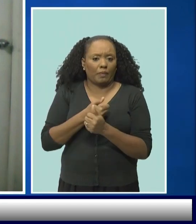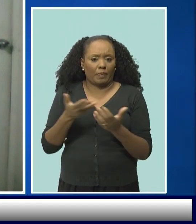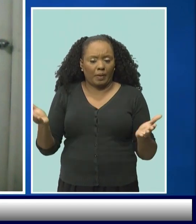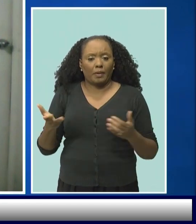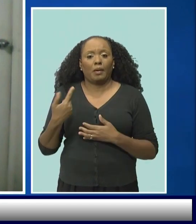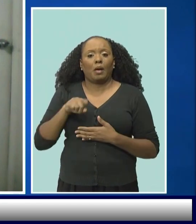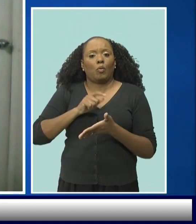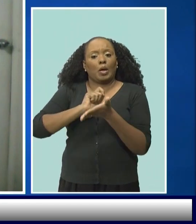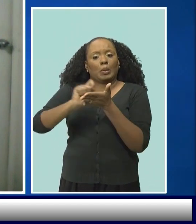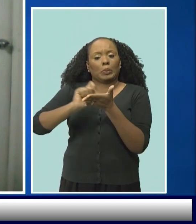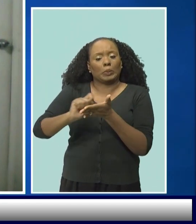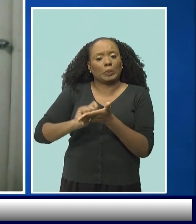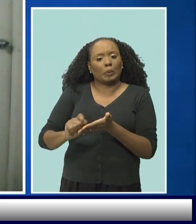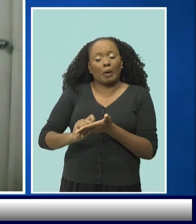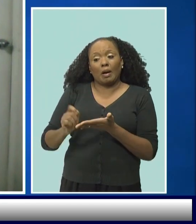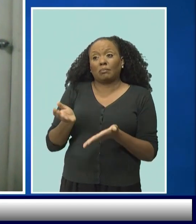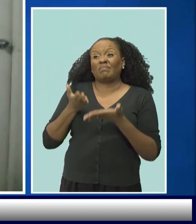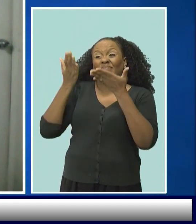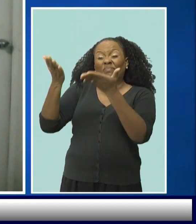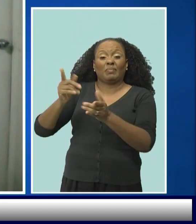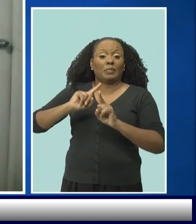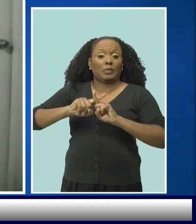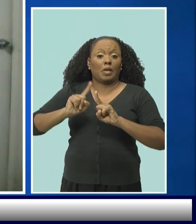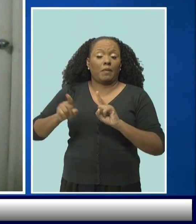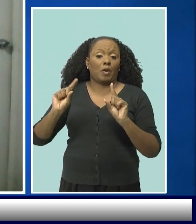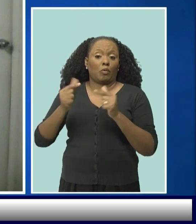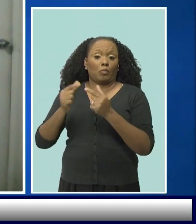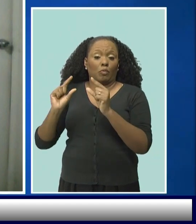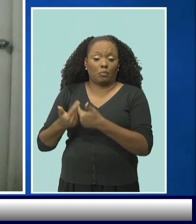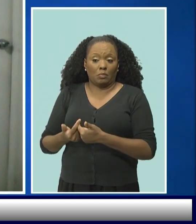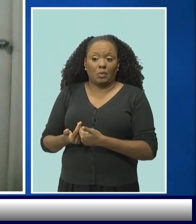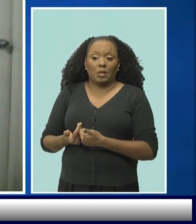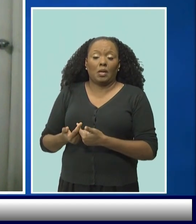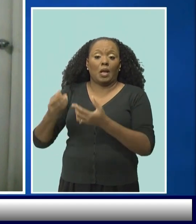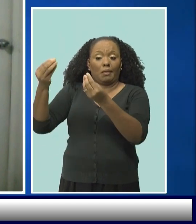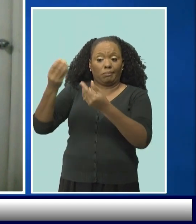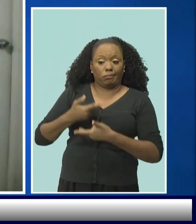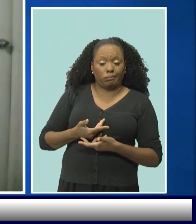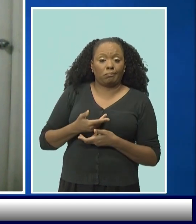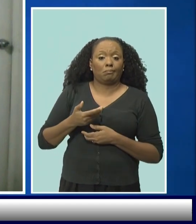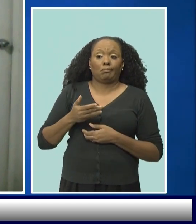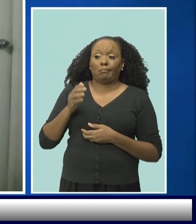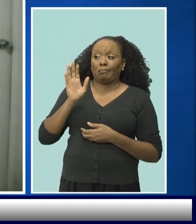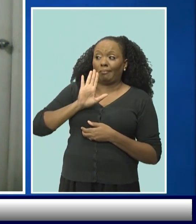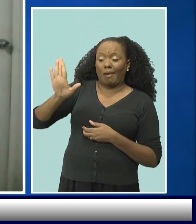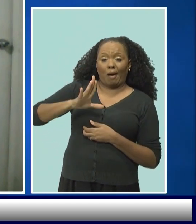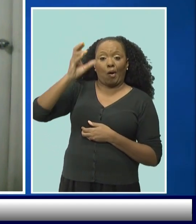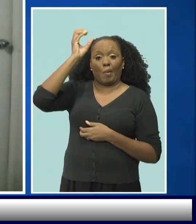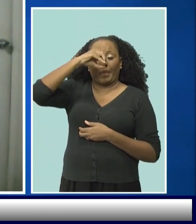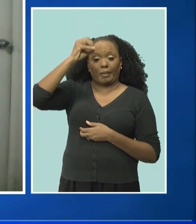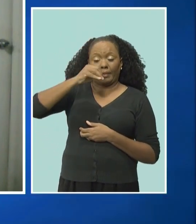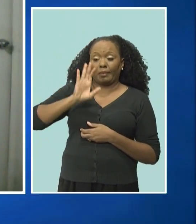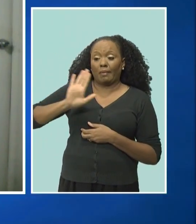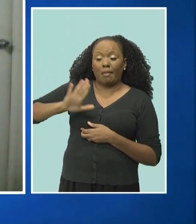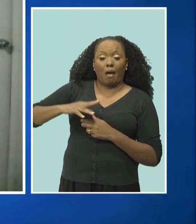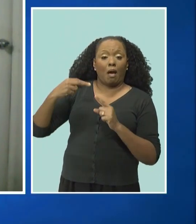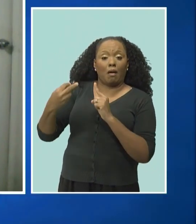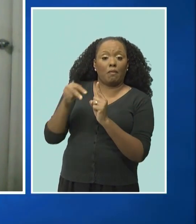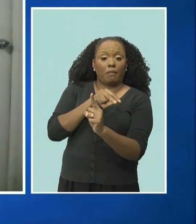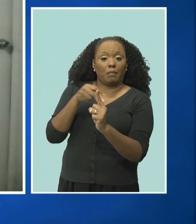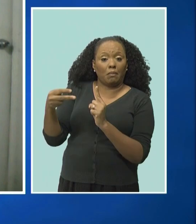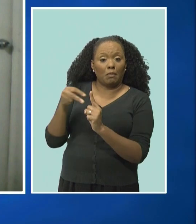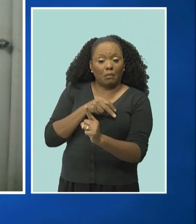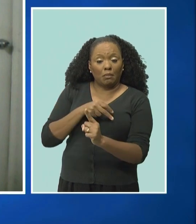to several entities across Barbados, inviting them to comment, to sending, what their opinions are, what their views are on constitutional reform.